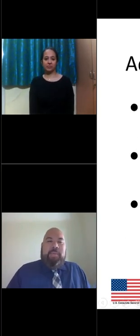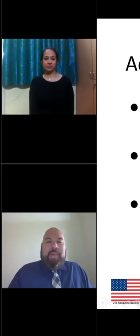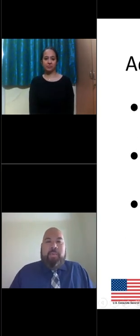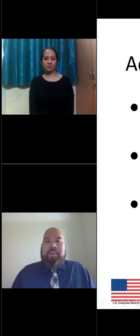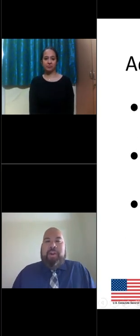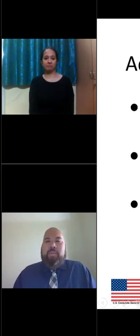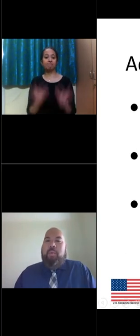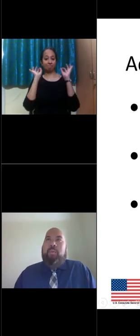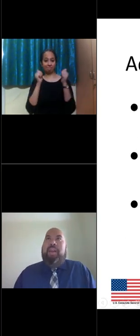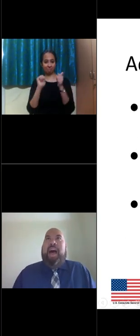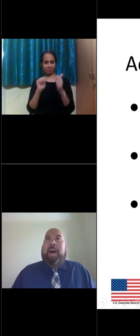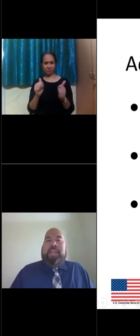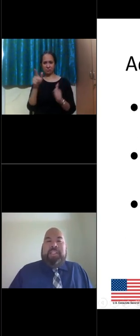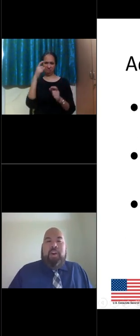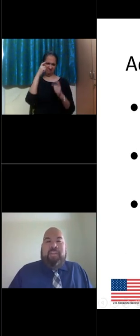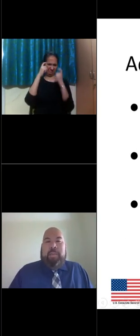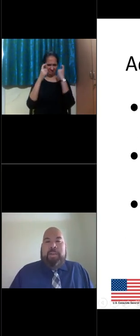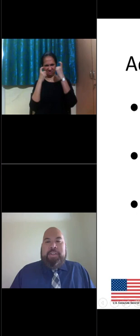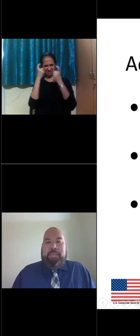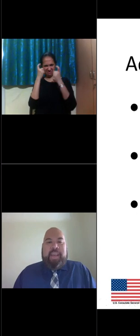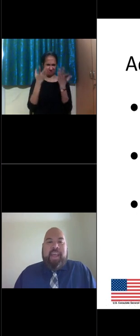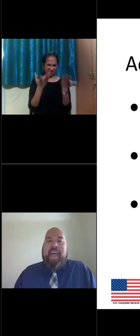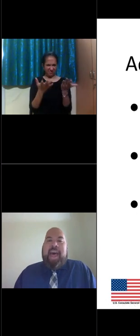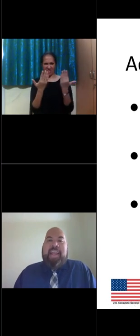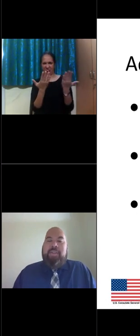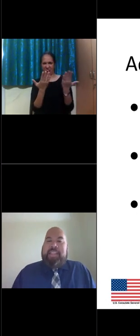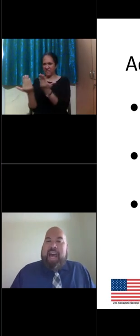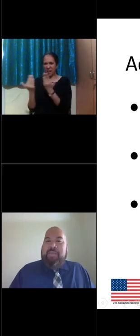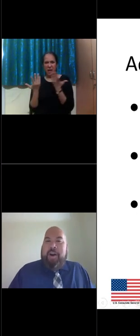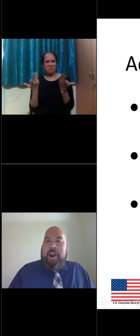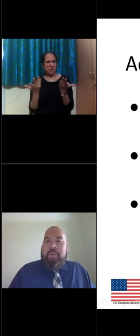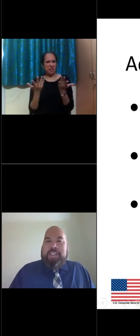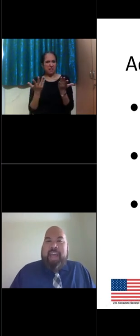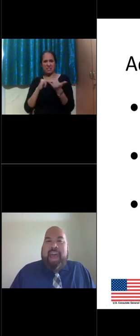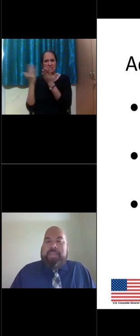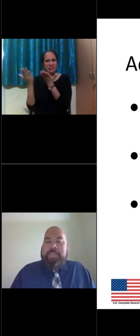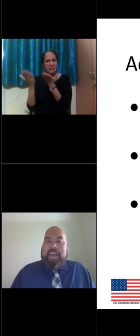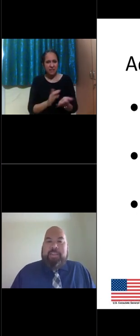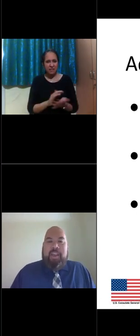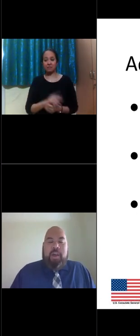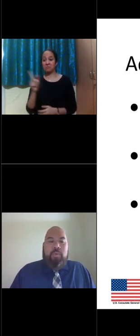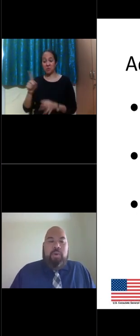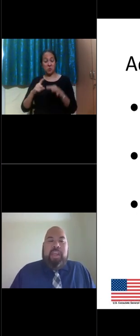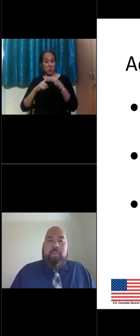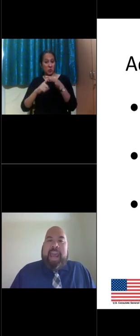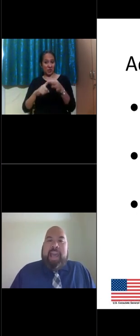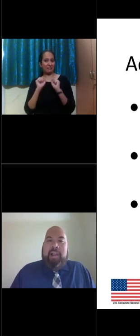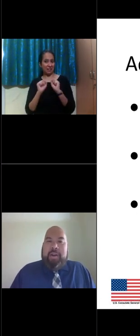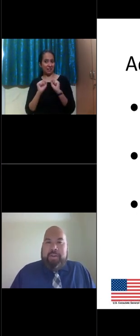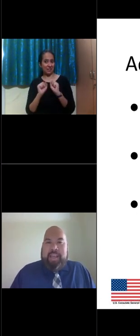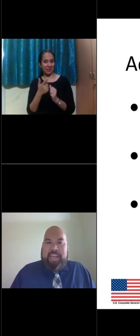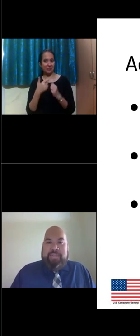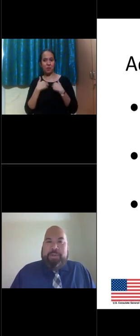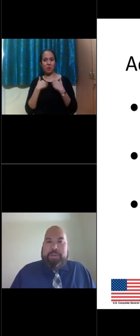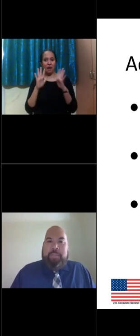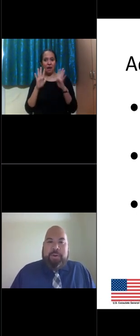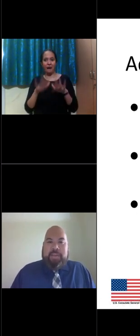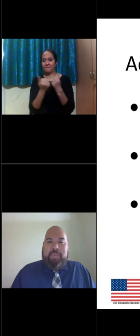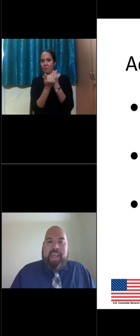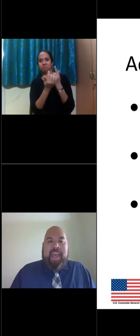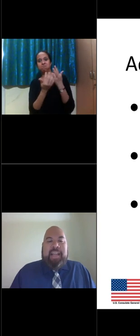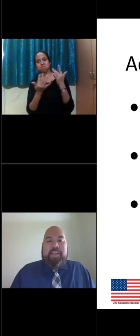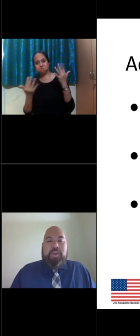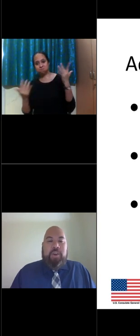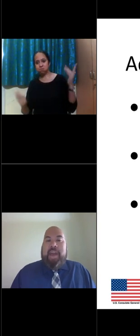Okay, so you might be wondering, well, what accommodations are available to me? And so that's kind of a hard question to ask because really we tailor it to the individual